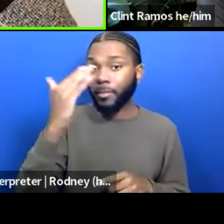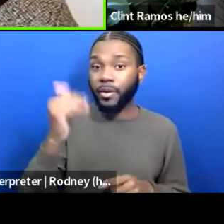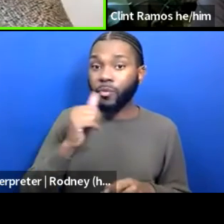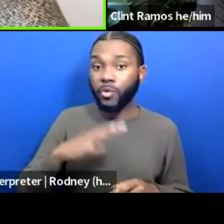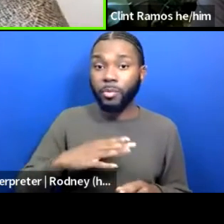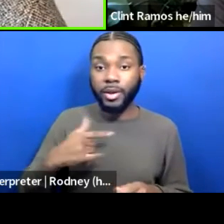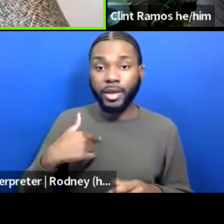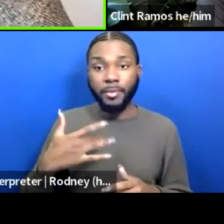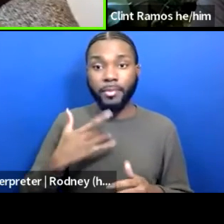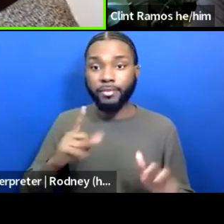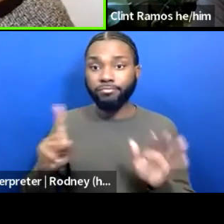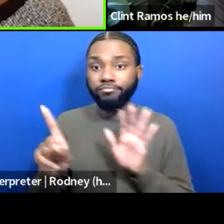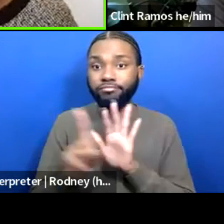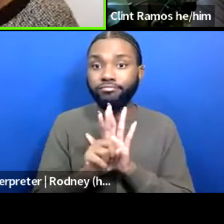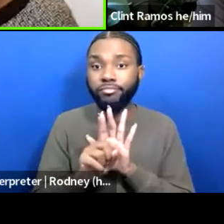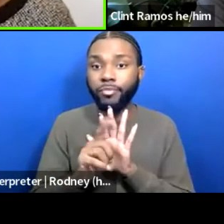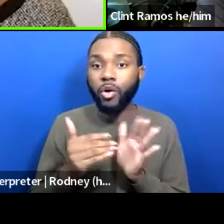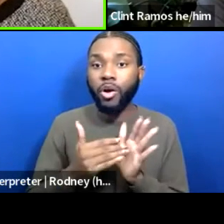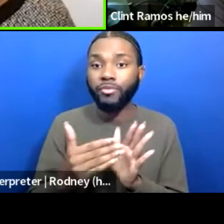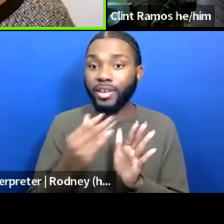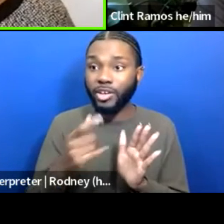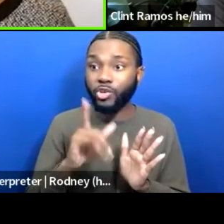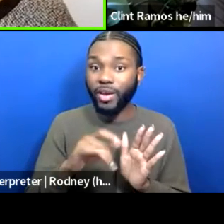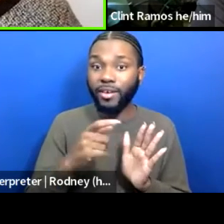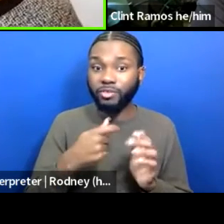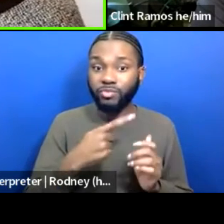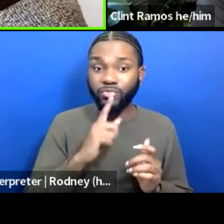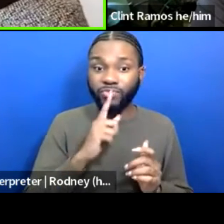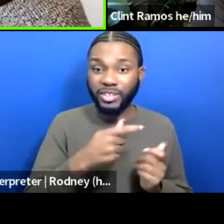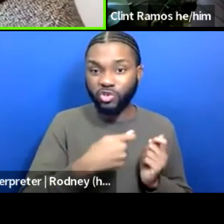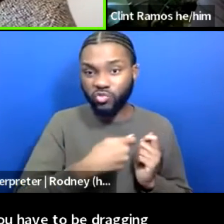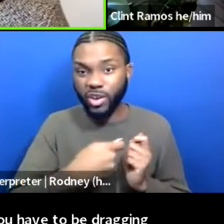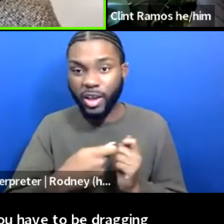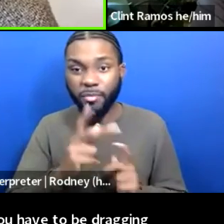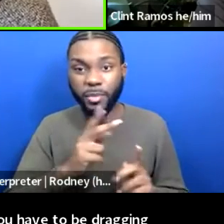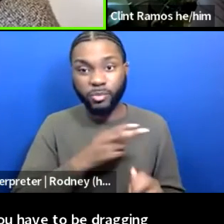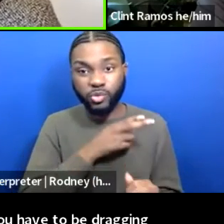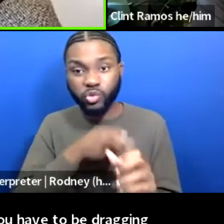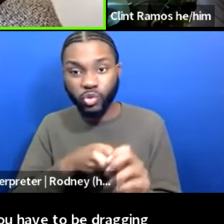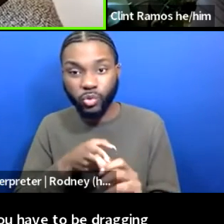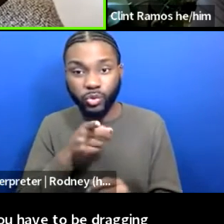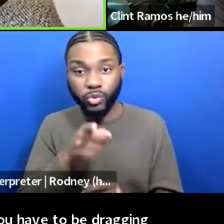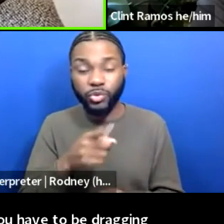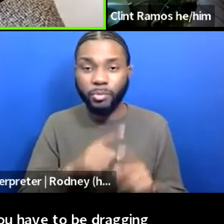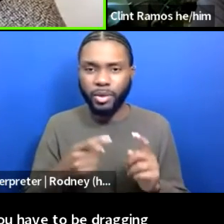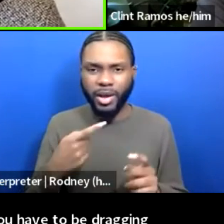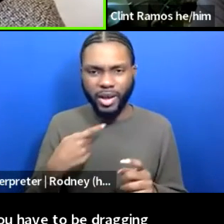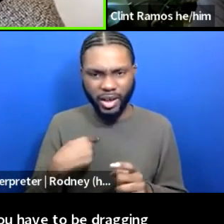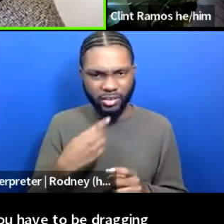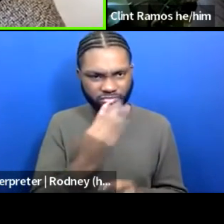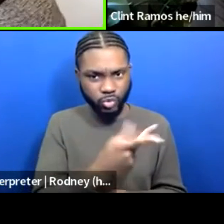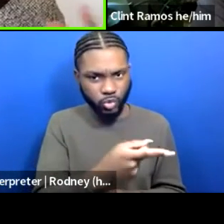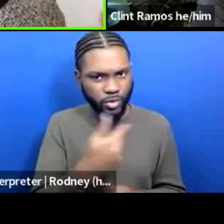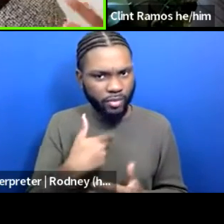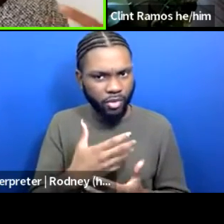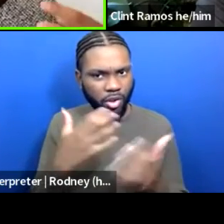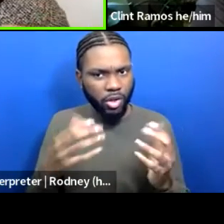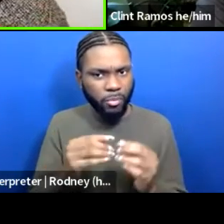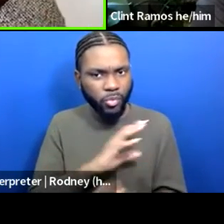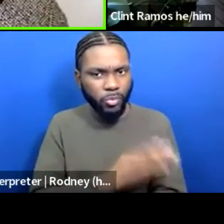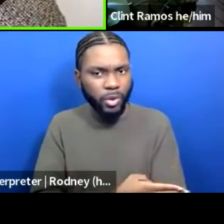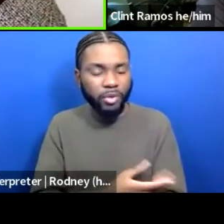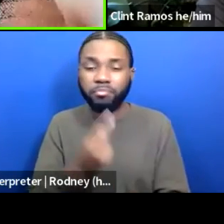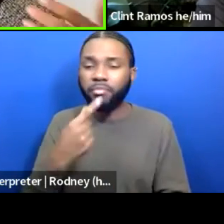things and you, you have to be dragging people with you. And I say, you've got so much more power. You know, I don't